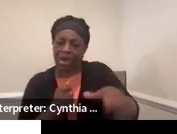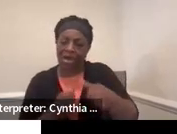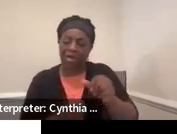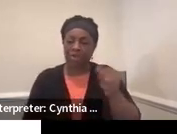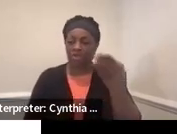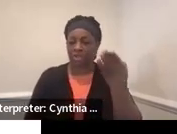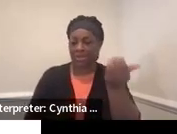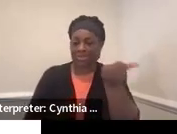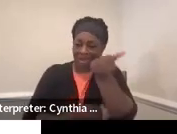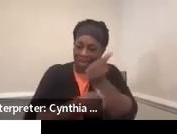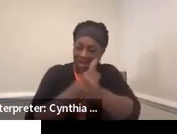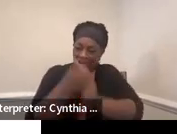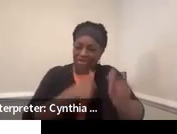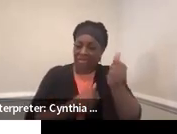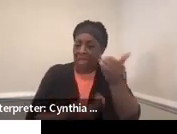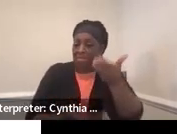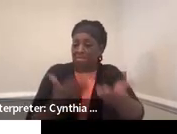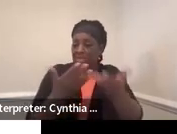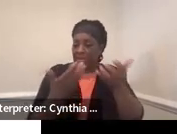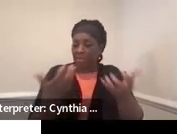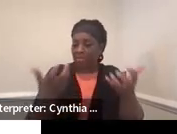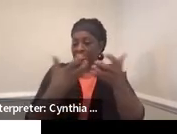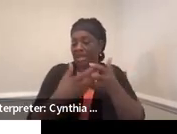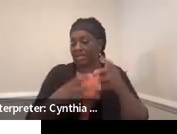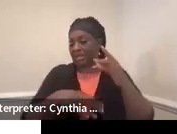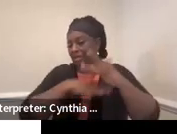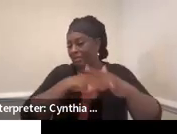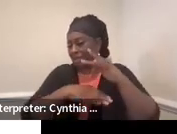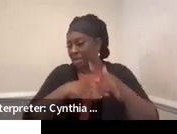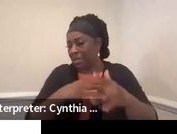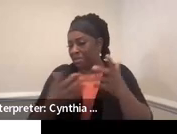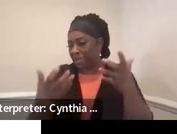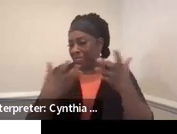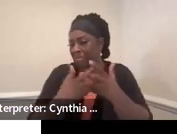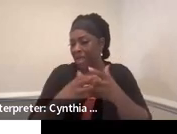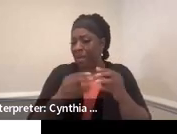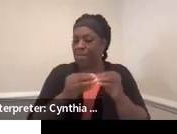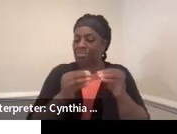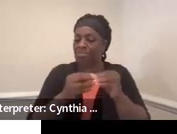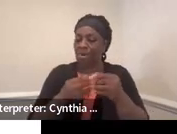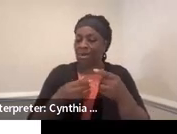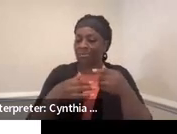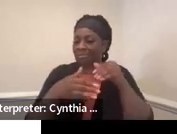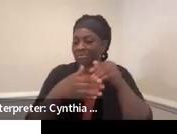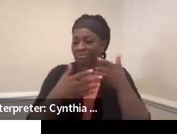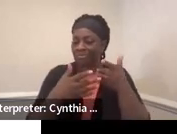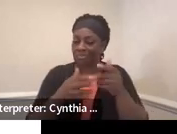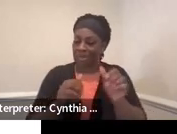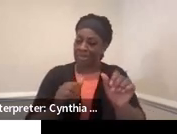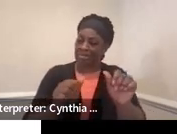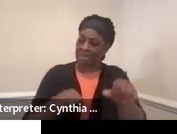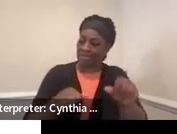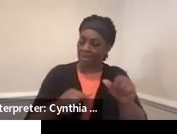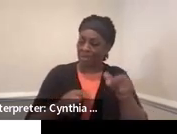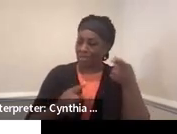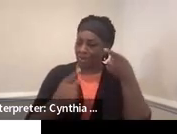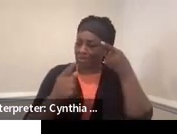you know, might be available in that that might be a little bit more accessible or attainable for your students.